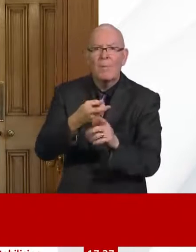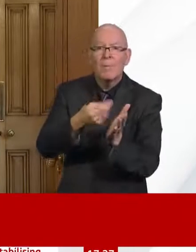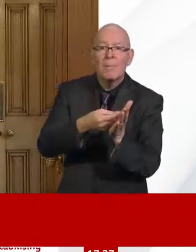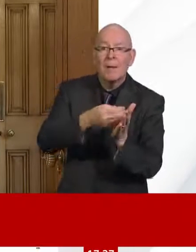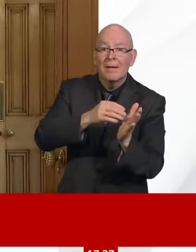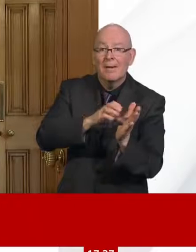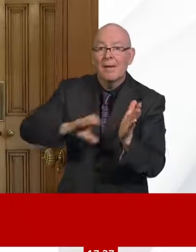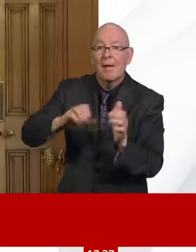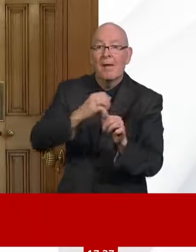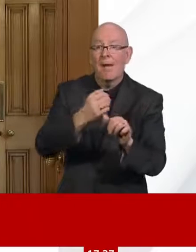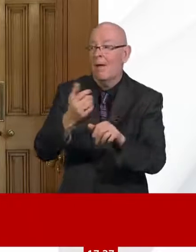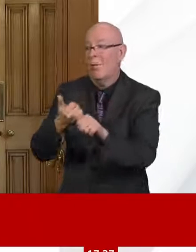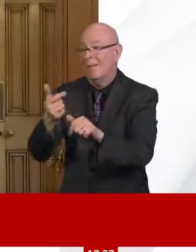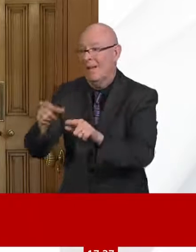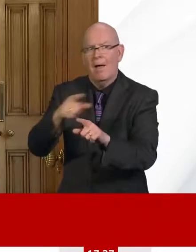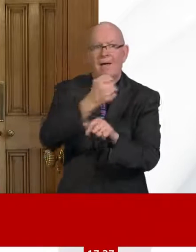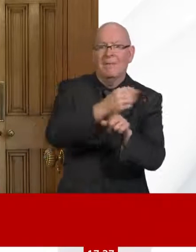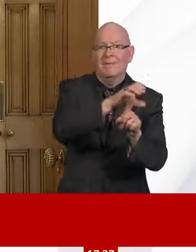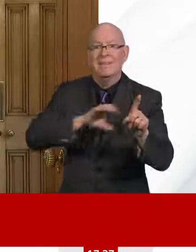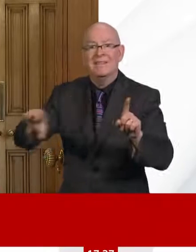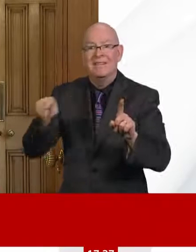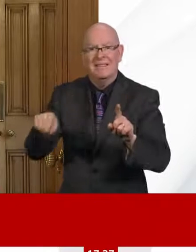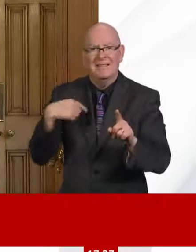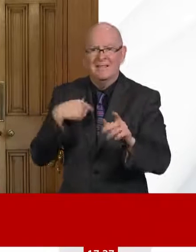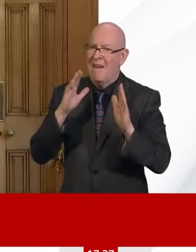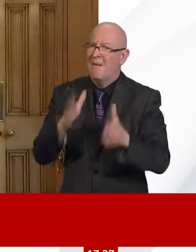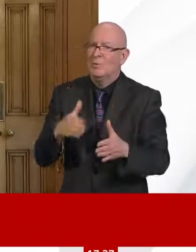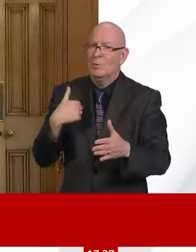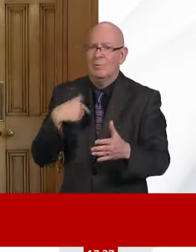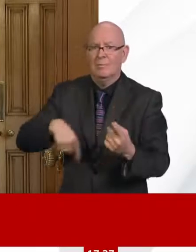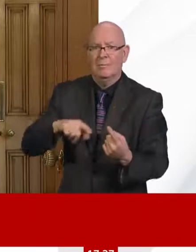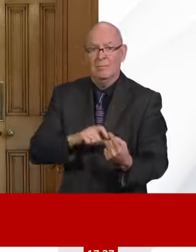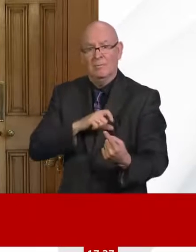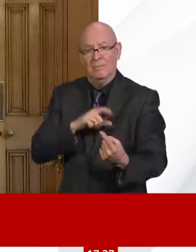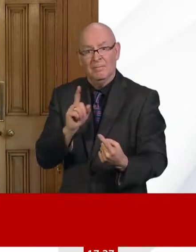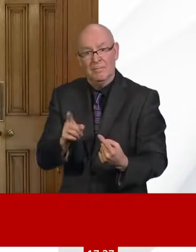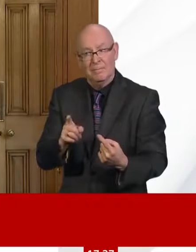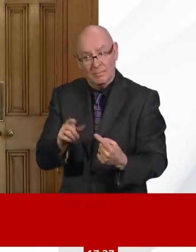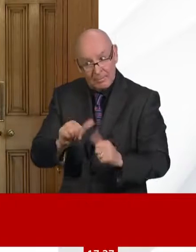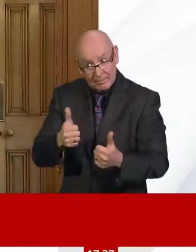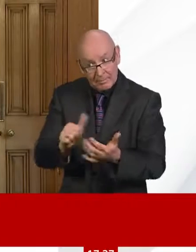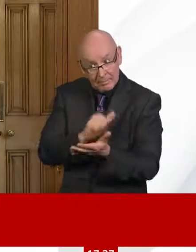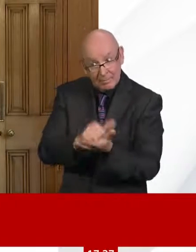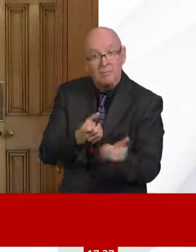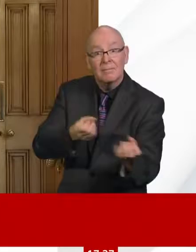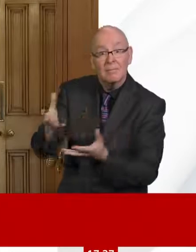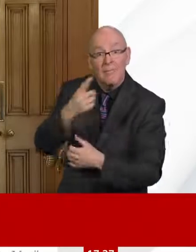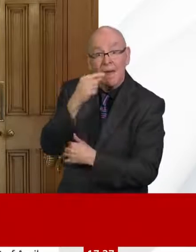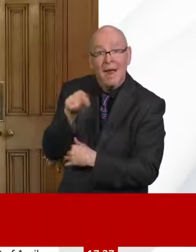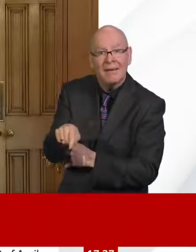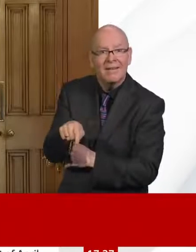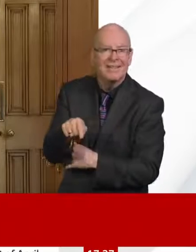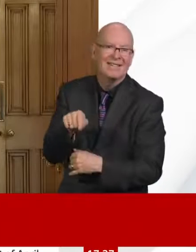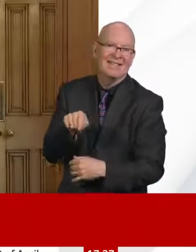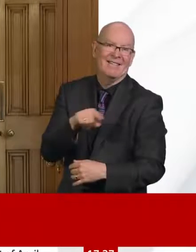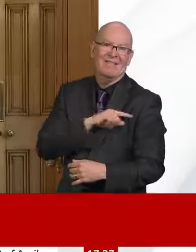which means we don't have the capability and the systems to deliver something necessarily just because you see it in another country. And I think on loans